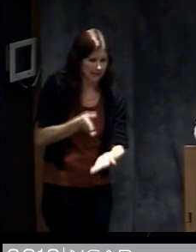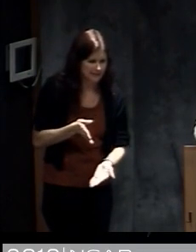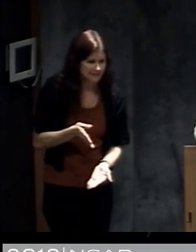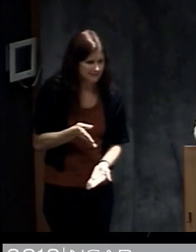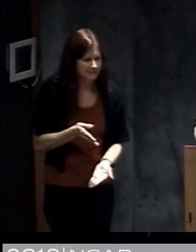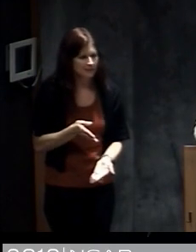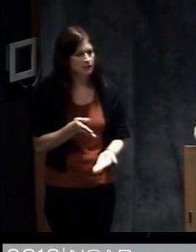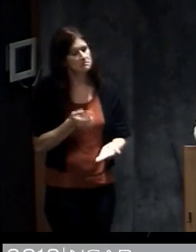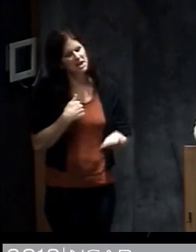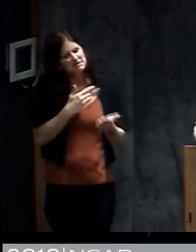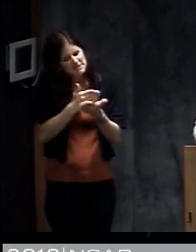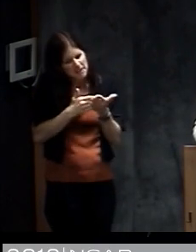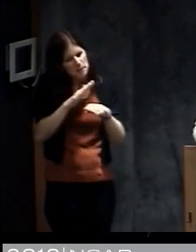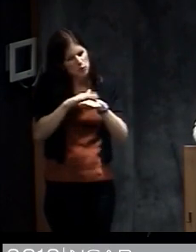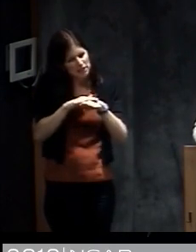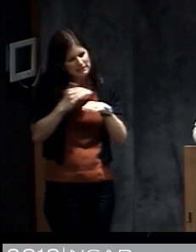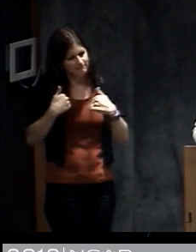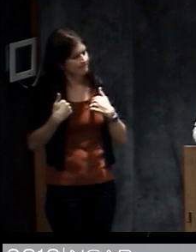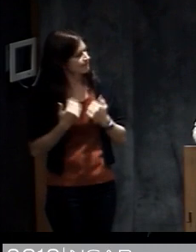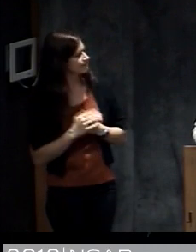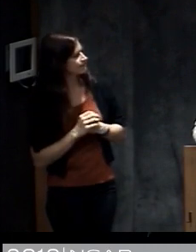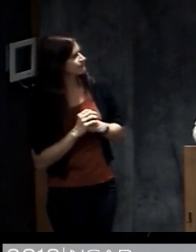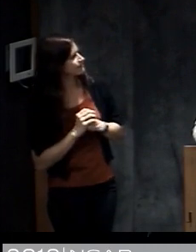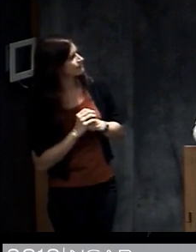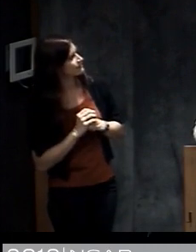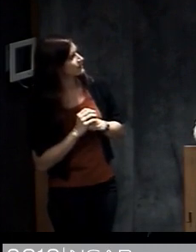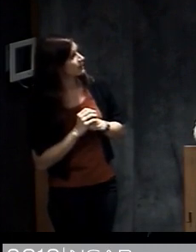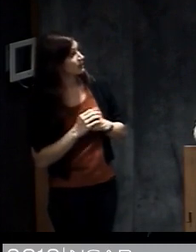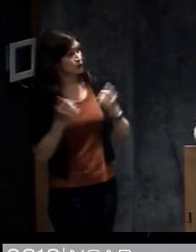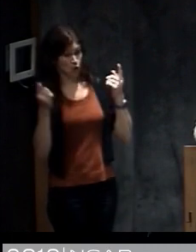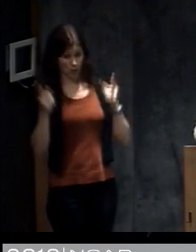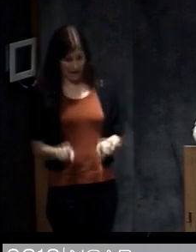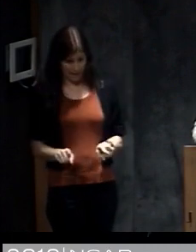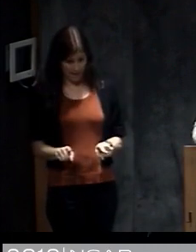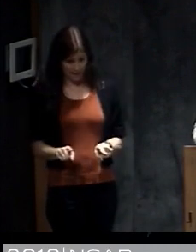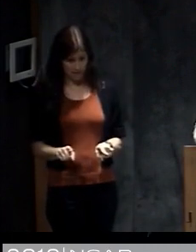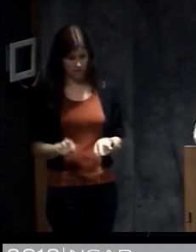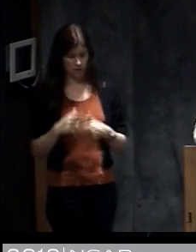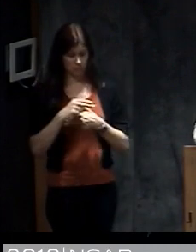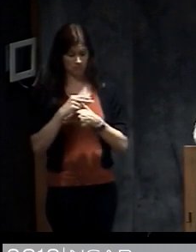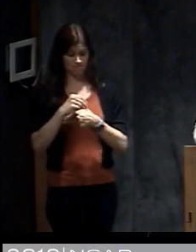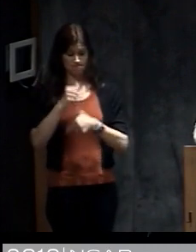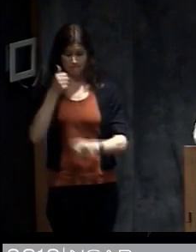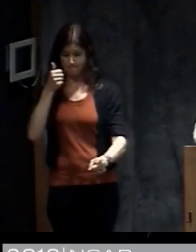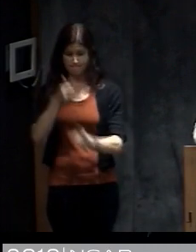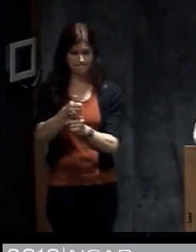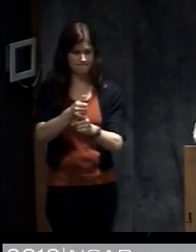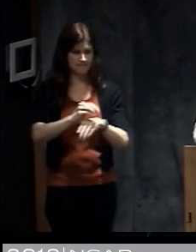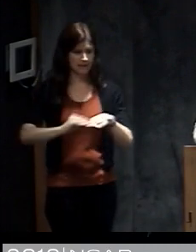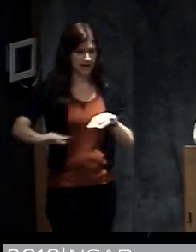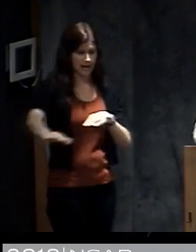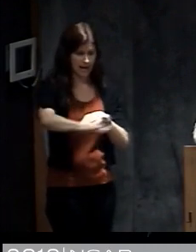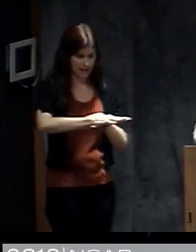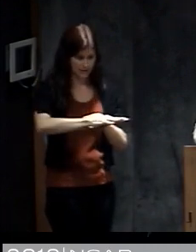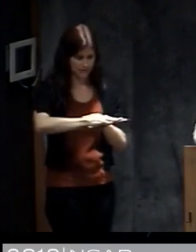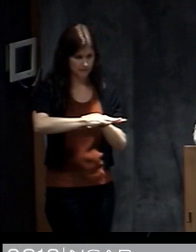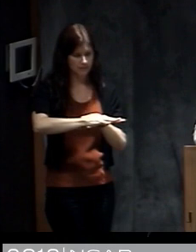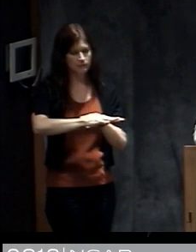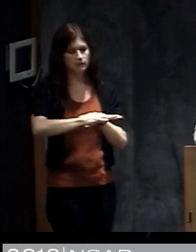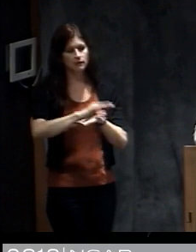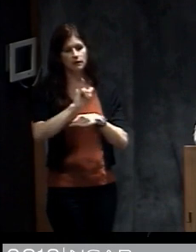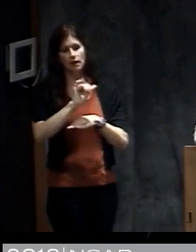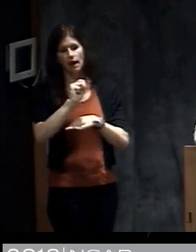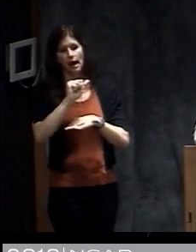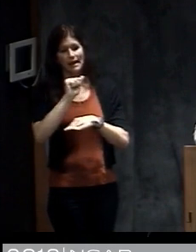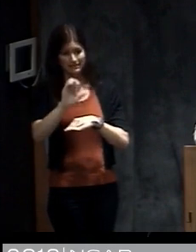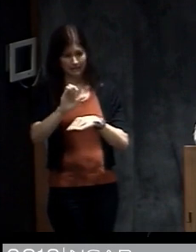But they did have some warning. So what happened when the hurricane kind of hit land and its winds hit land? So Isaac Klein in